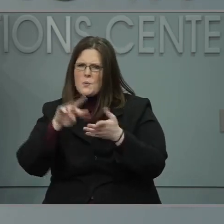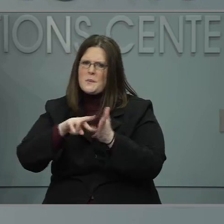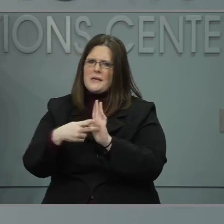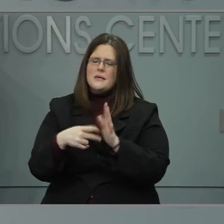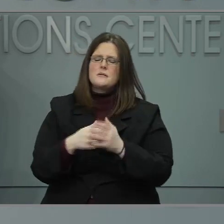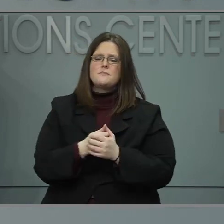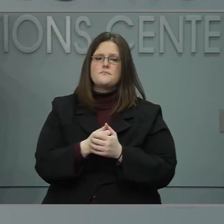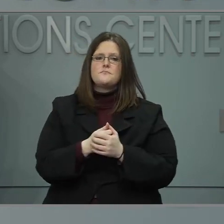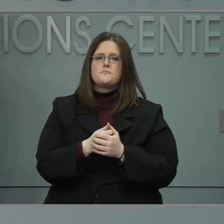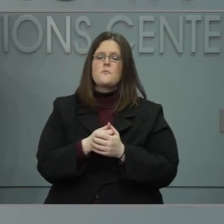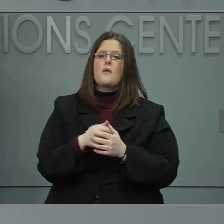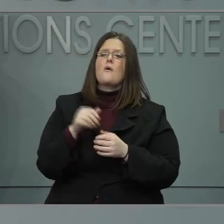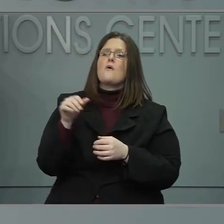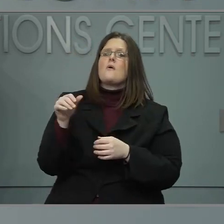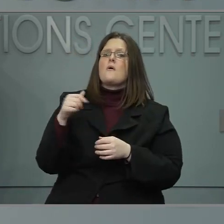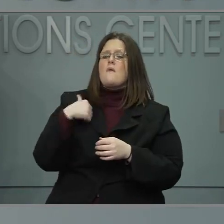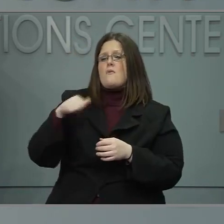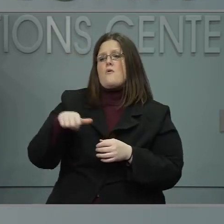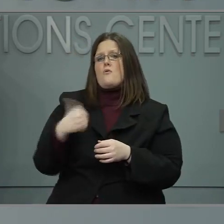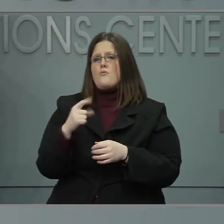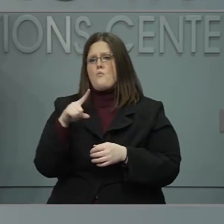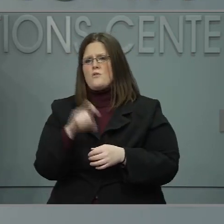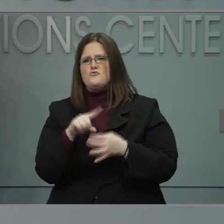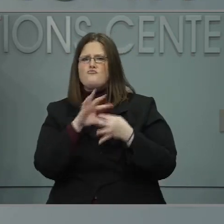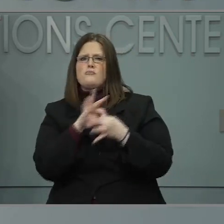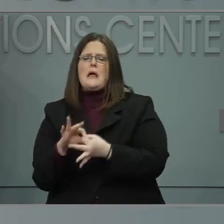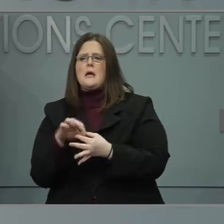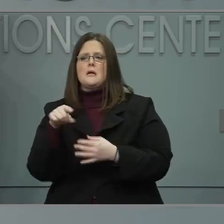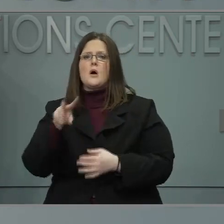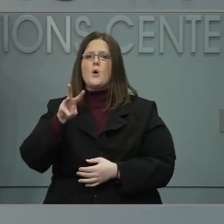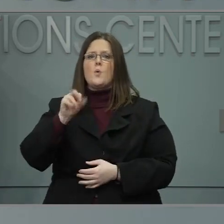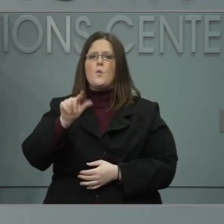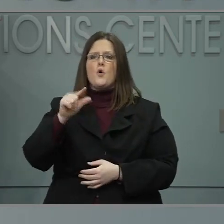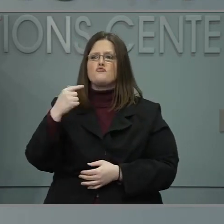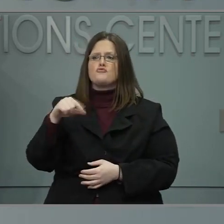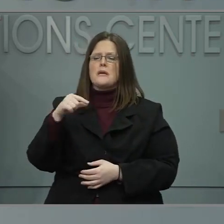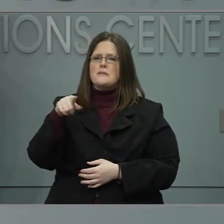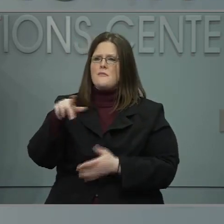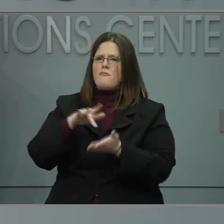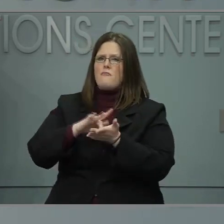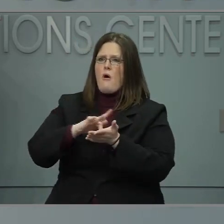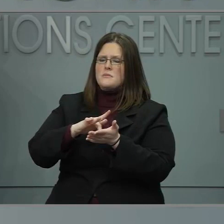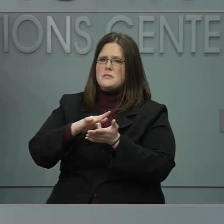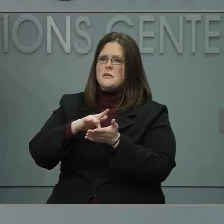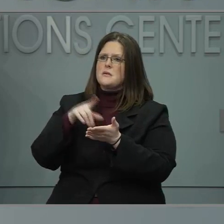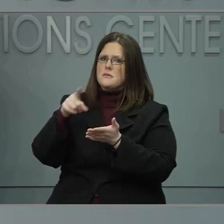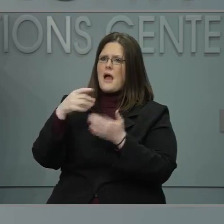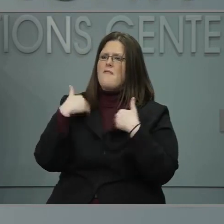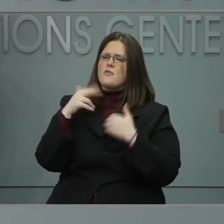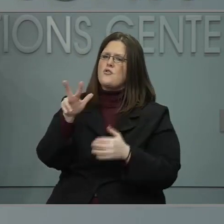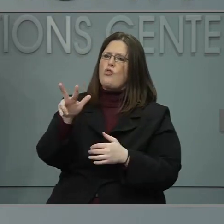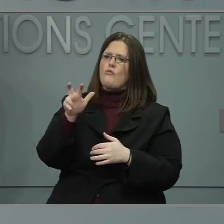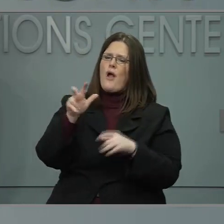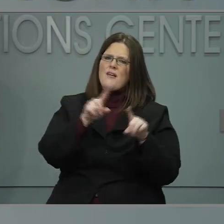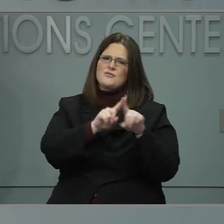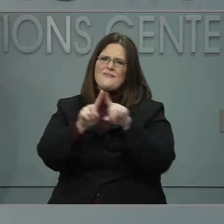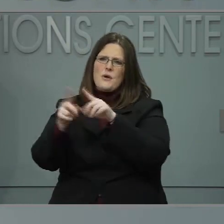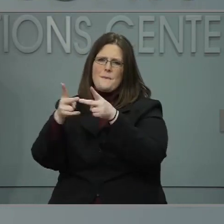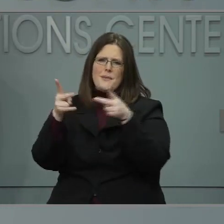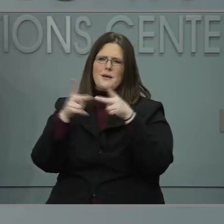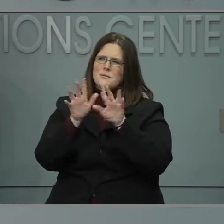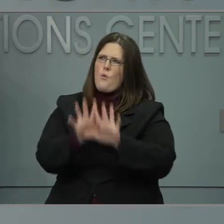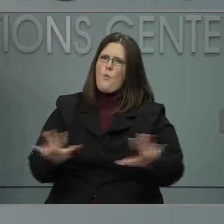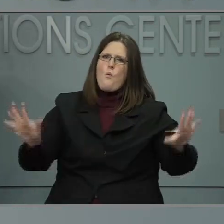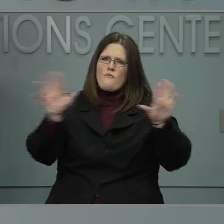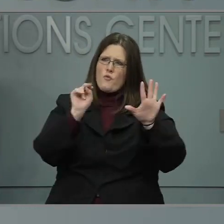also had a question about Walgreens, who is doing vaccines at 300 sites across the state. Do we